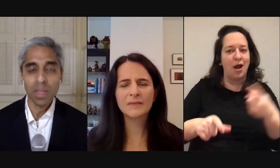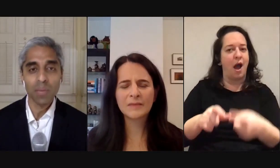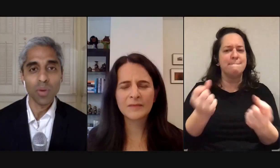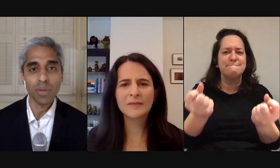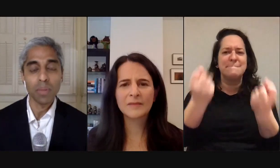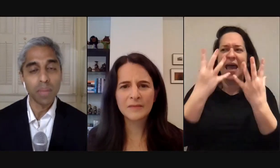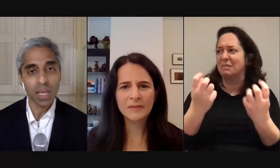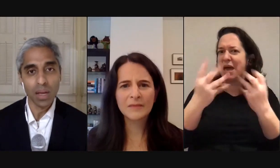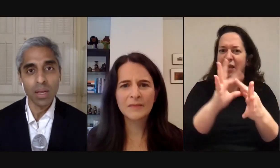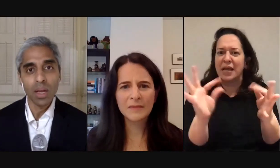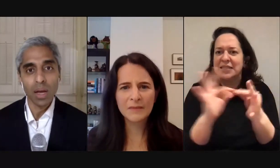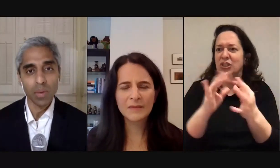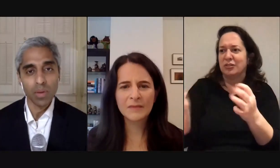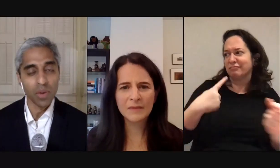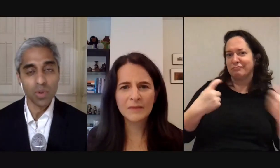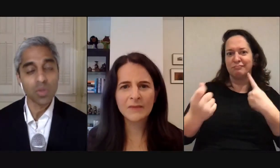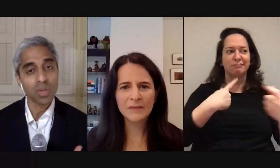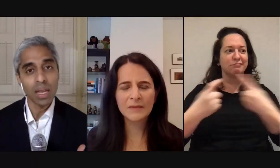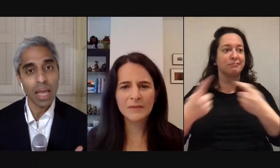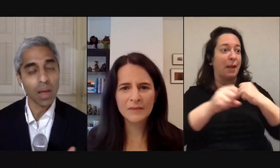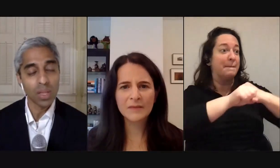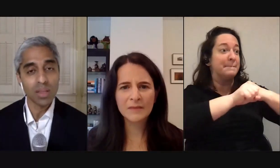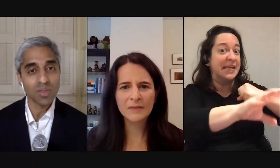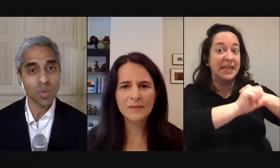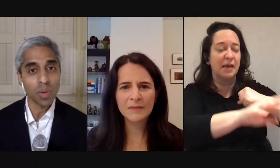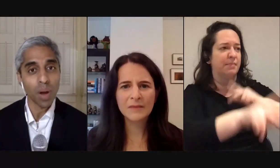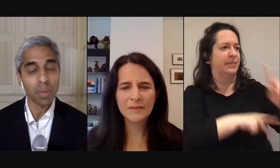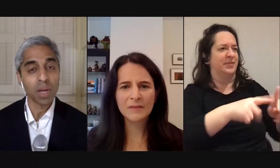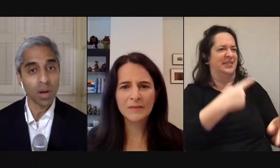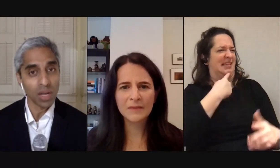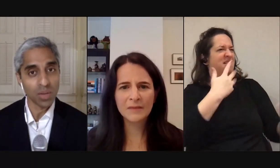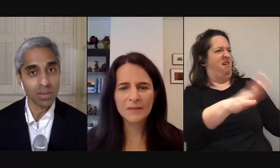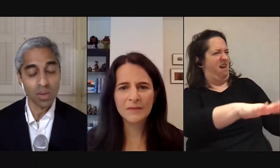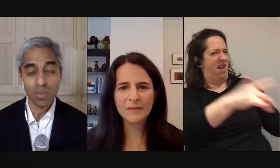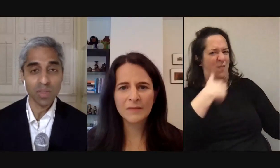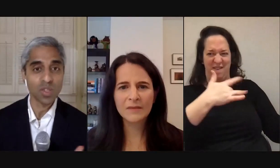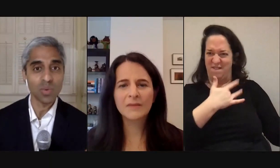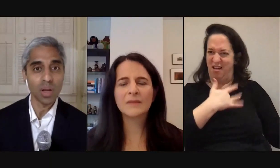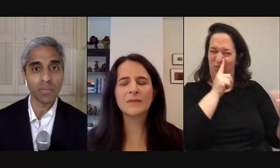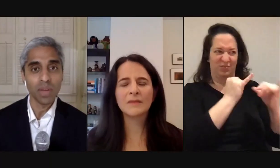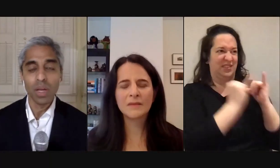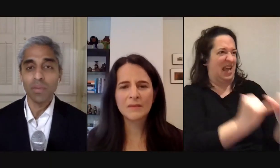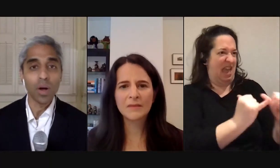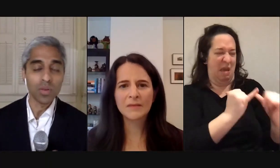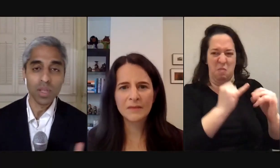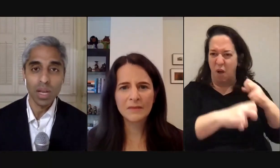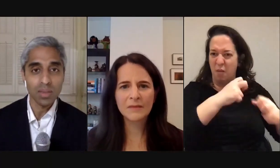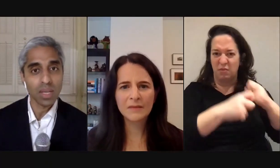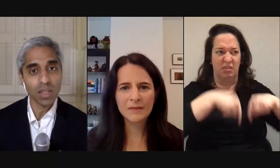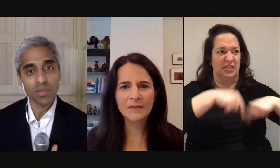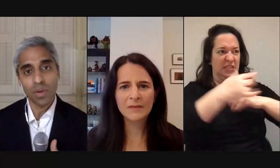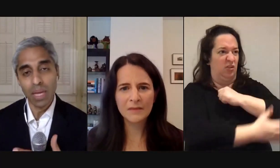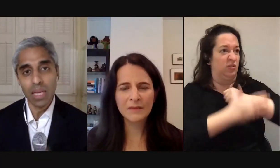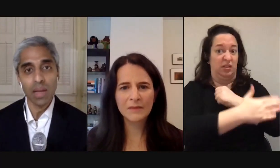some of them were from media folks who said hey we think this is a real problem in our country and those messages would come from all over